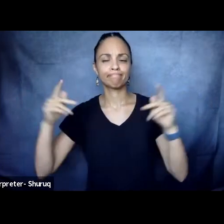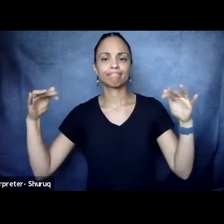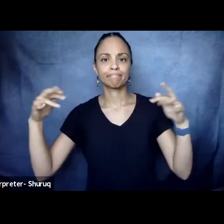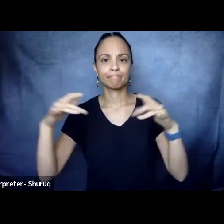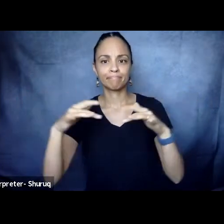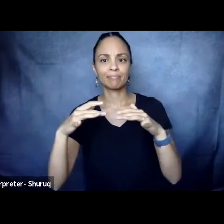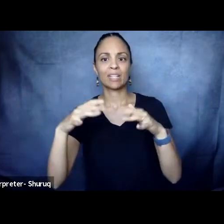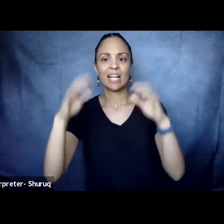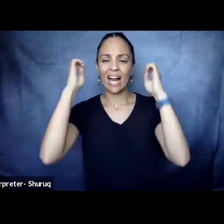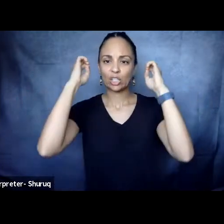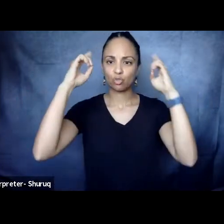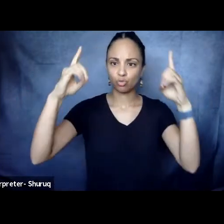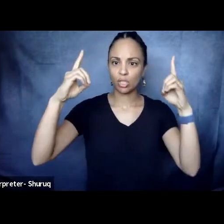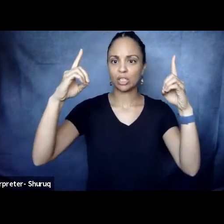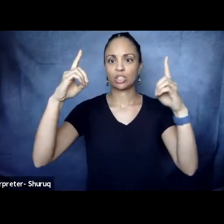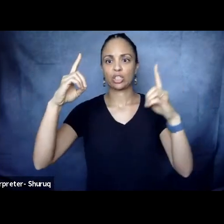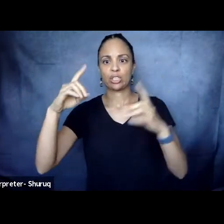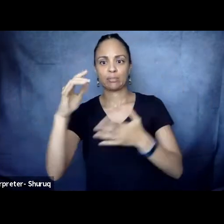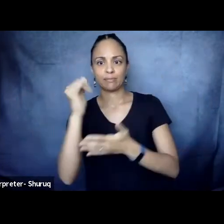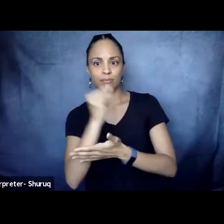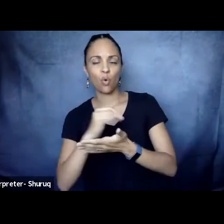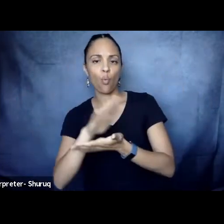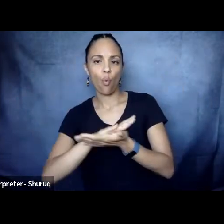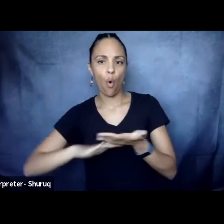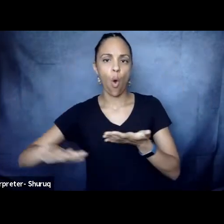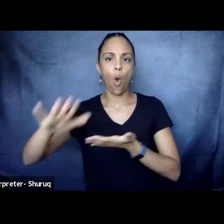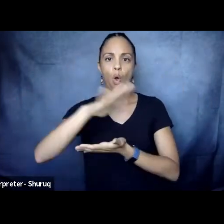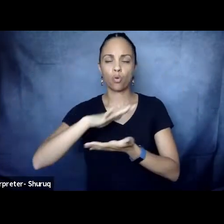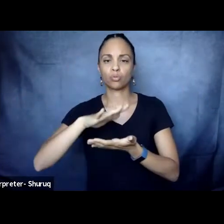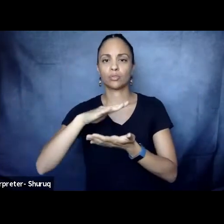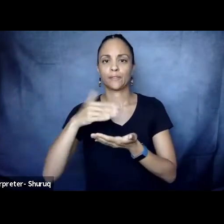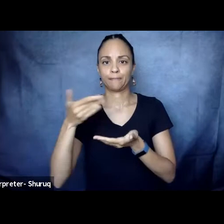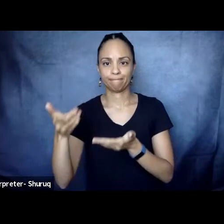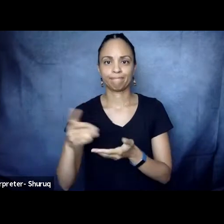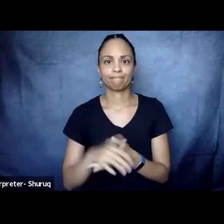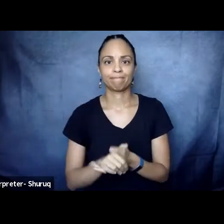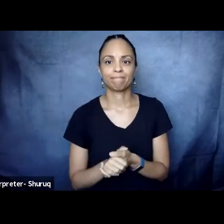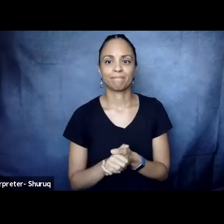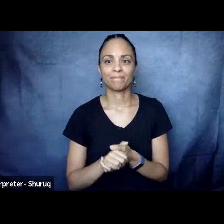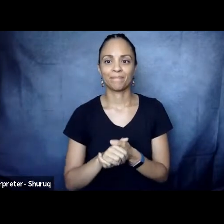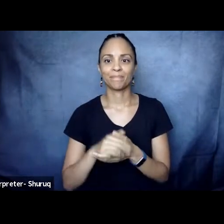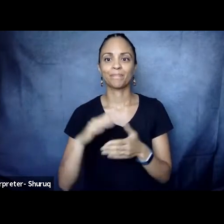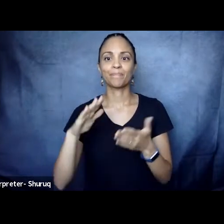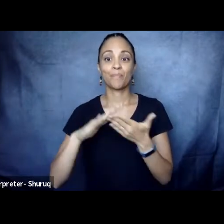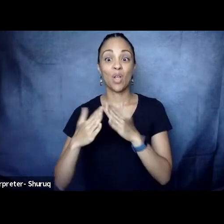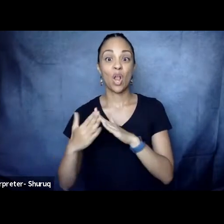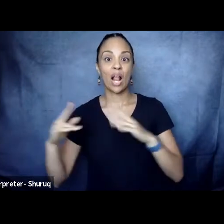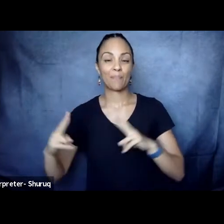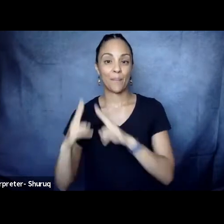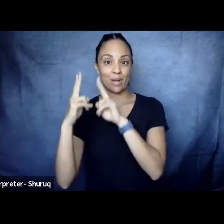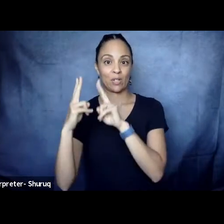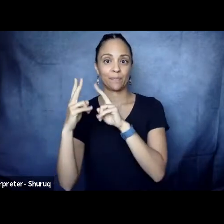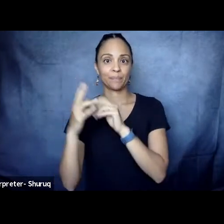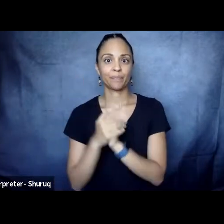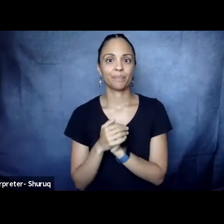city. A city filled with loads of history, history that some of the,